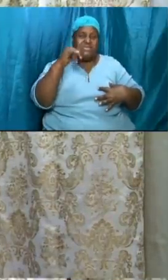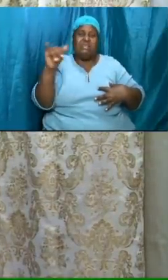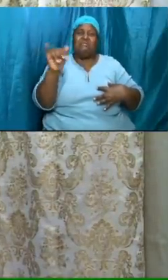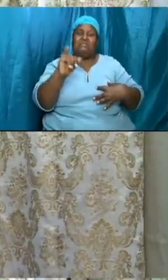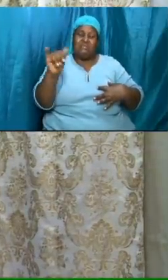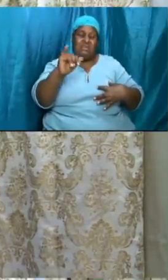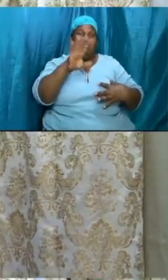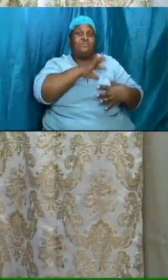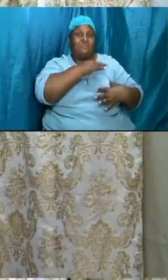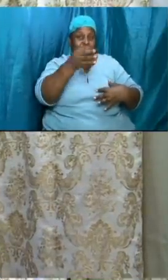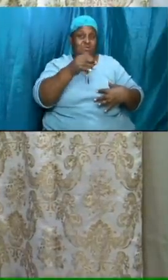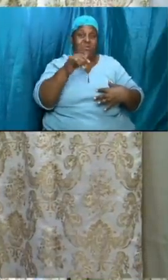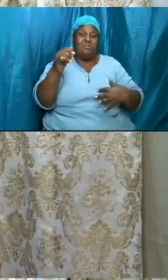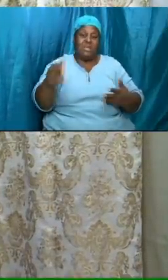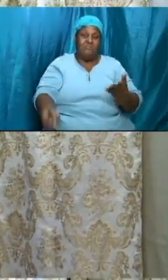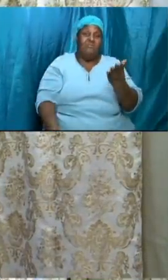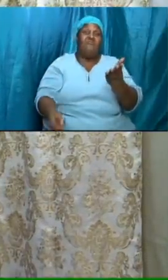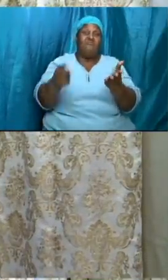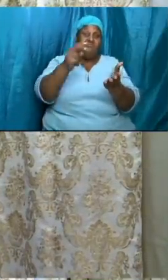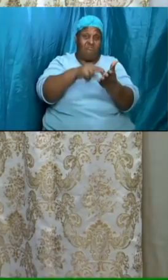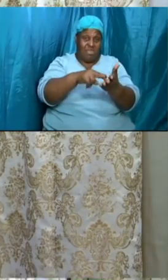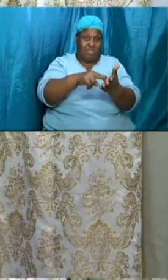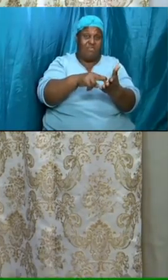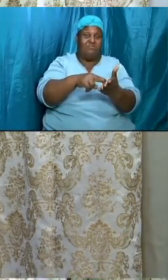am saying surely